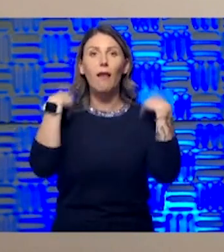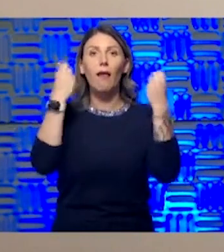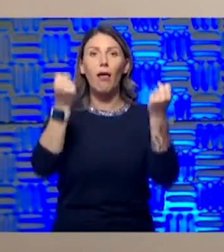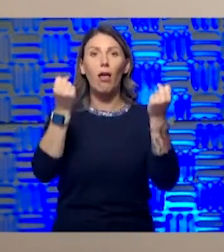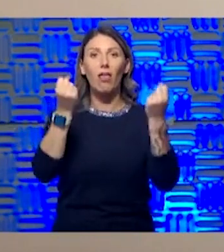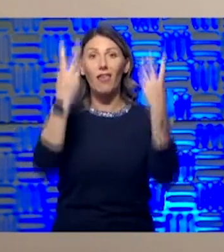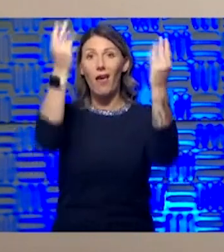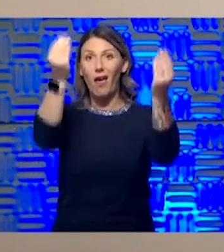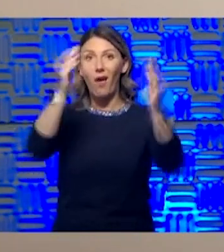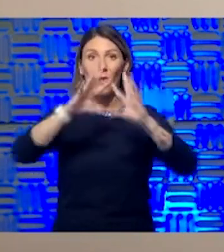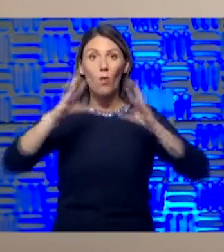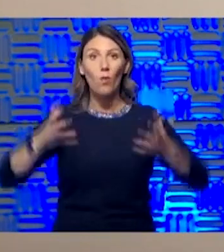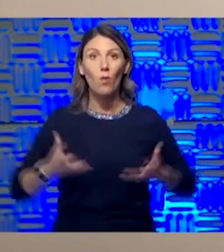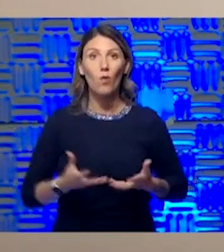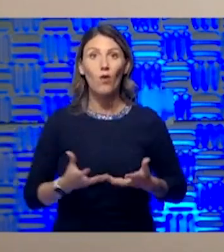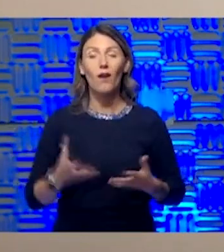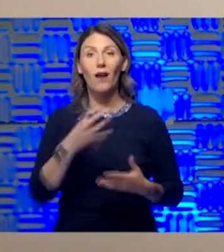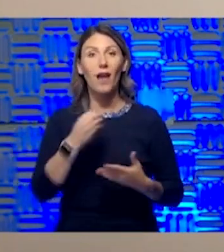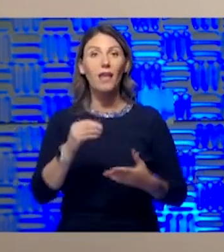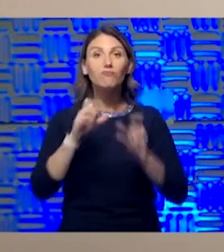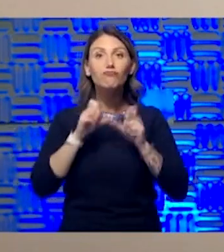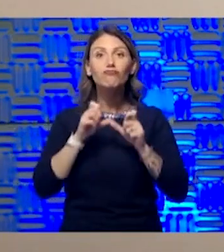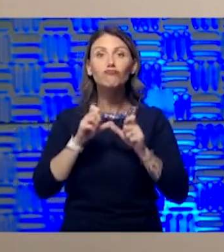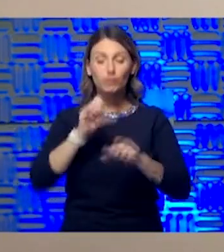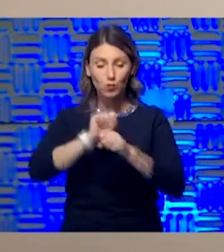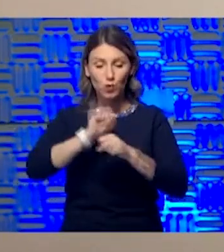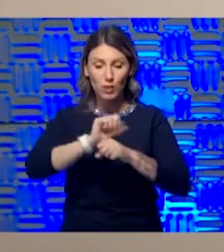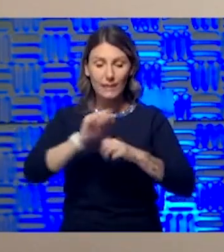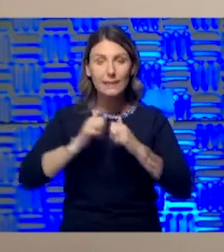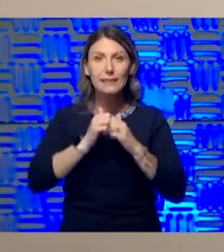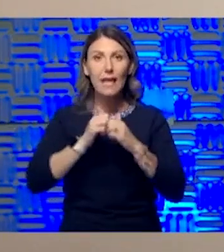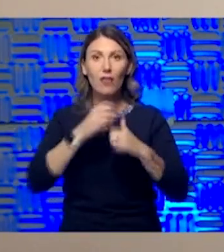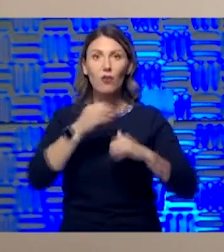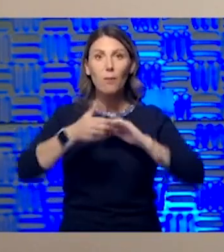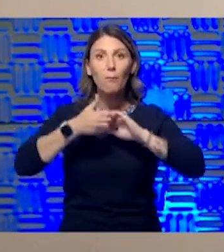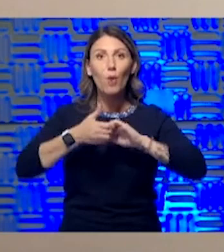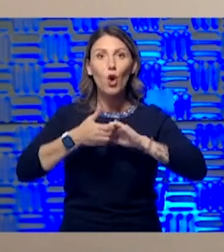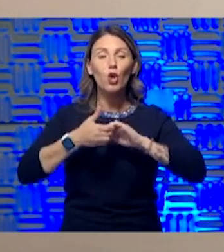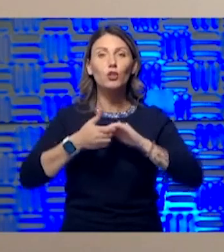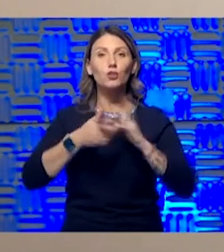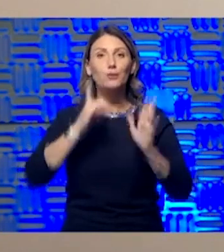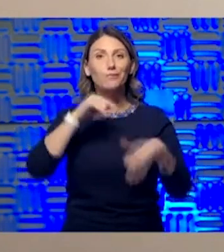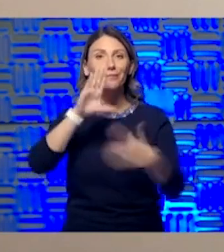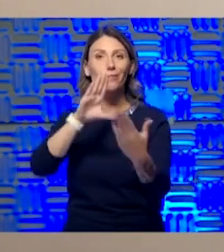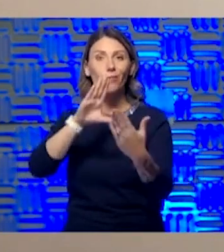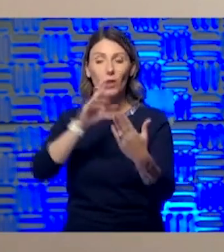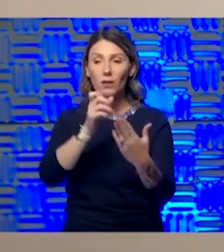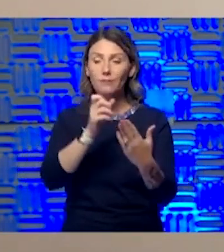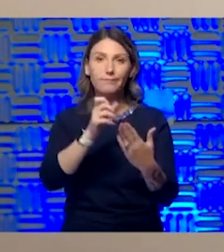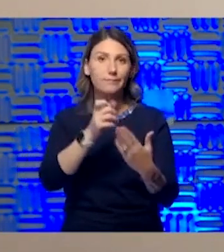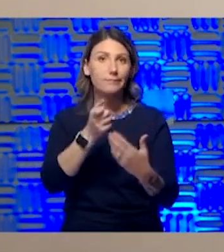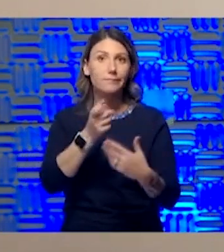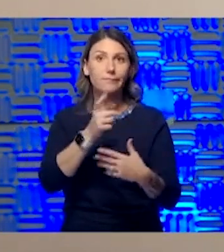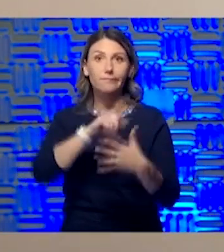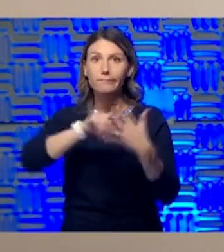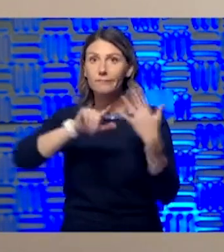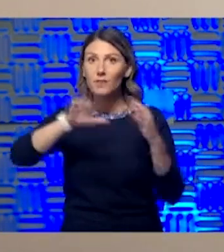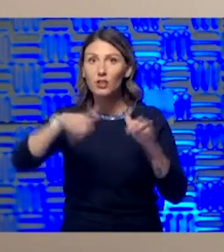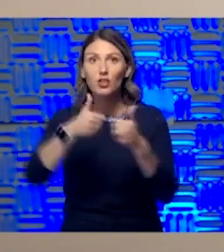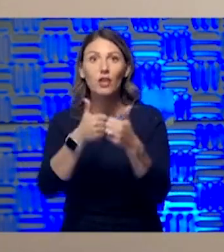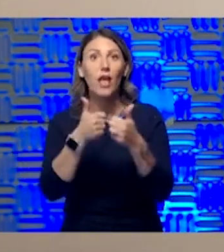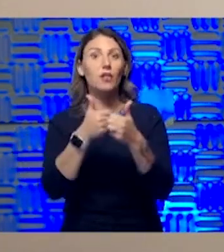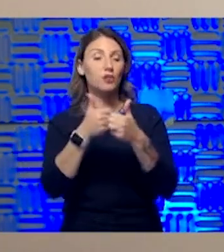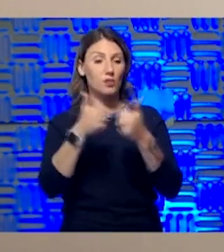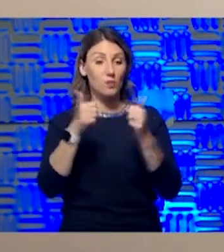think if we can keep working together in partnership to address some of the challenges that our communities and some of the